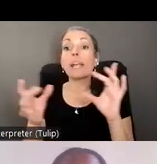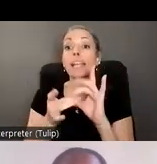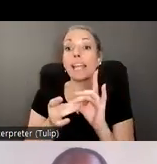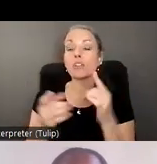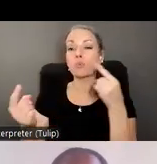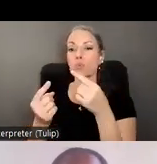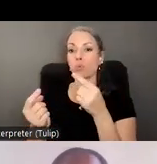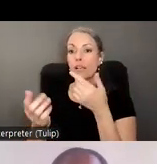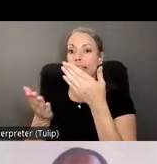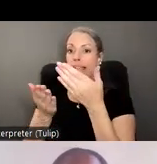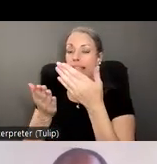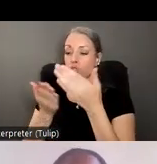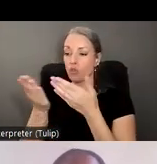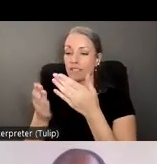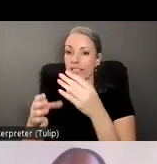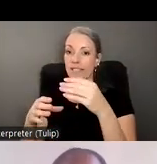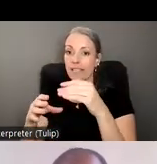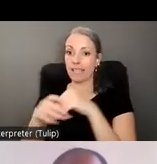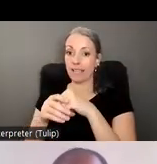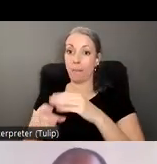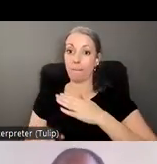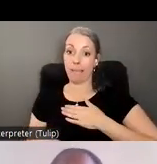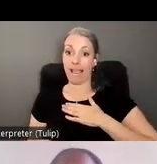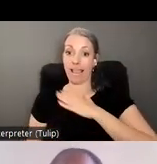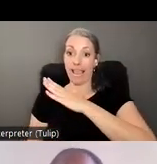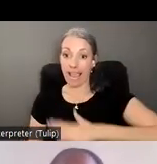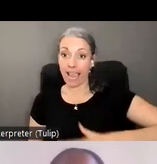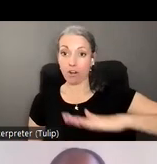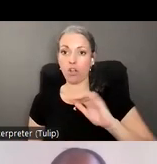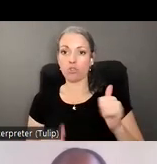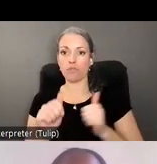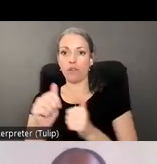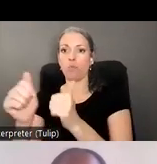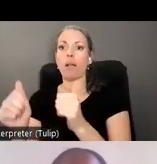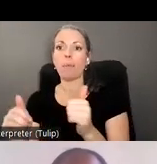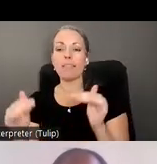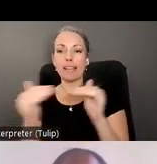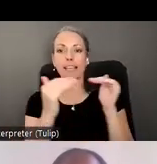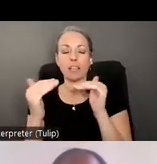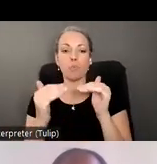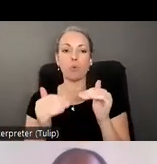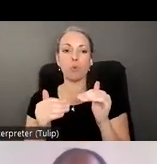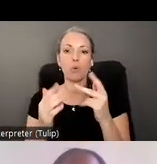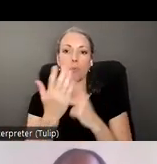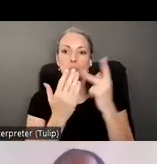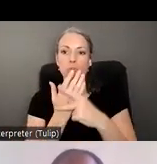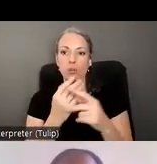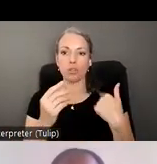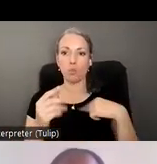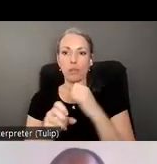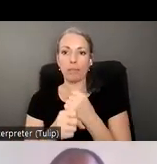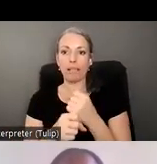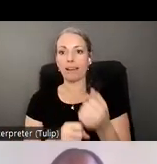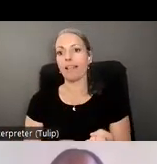in my area um we will also be following up on the equity principles that we created last year um lisa